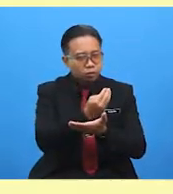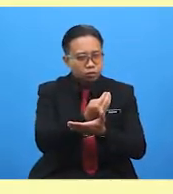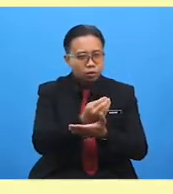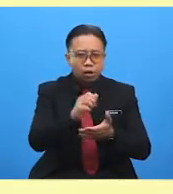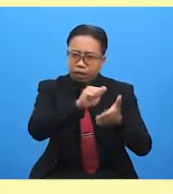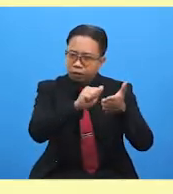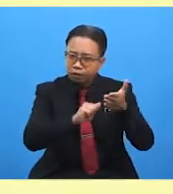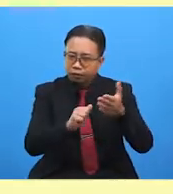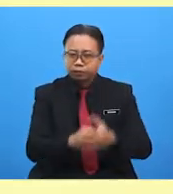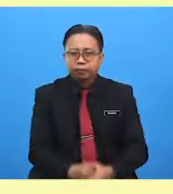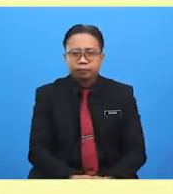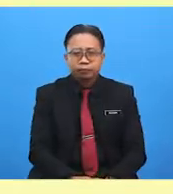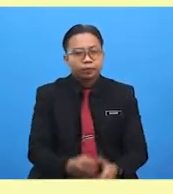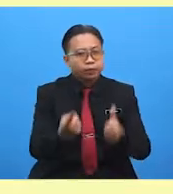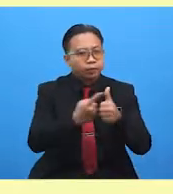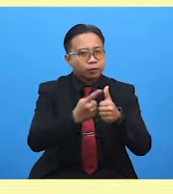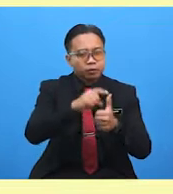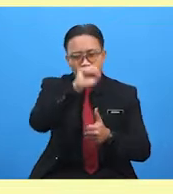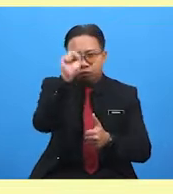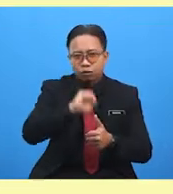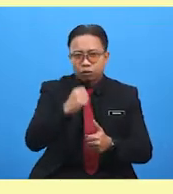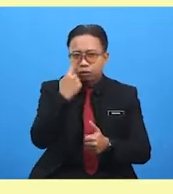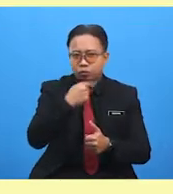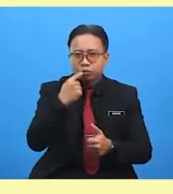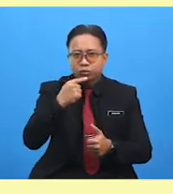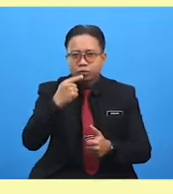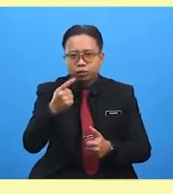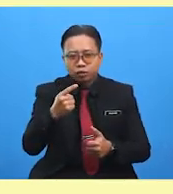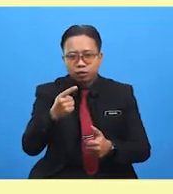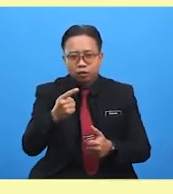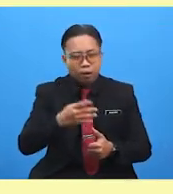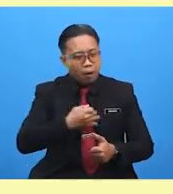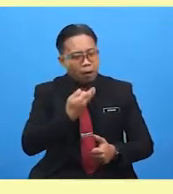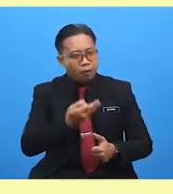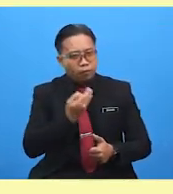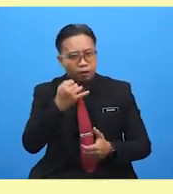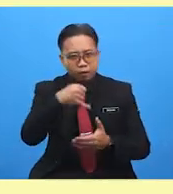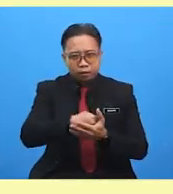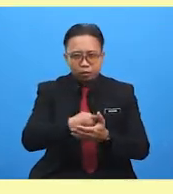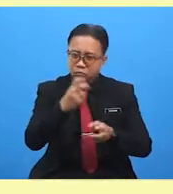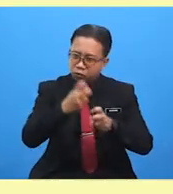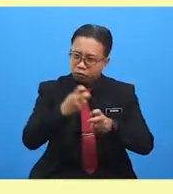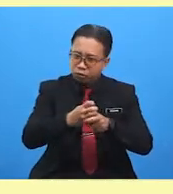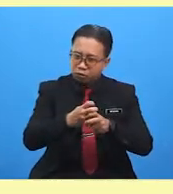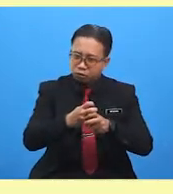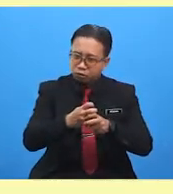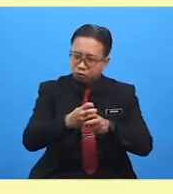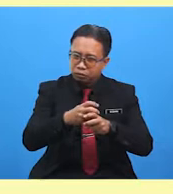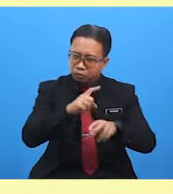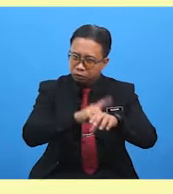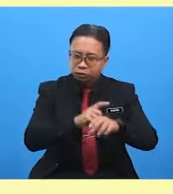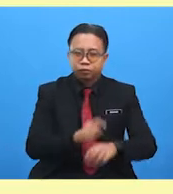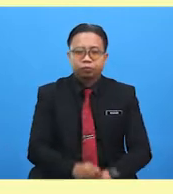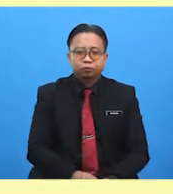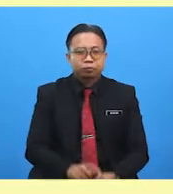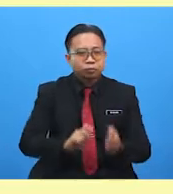So, the first question, who said he had fun in difficult situation? The key words